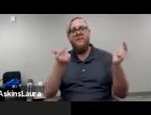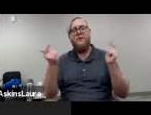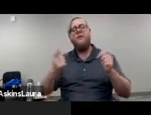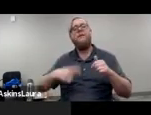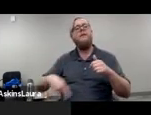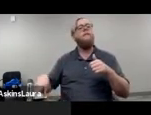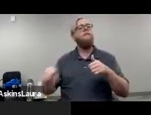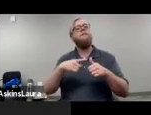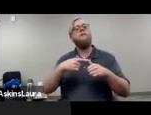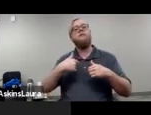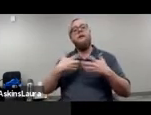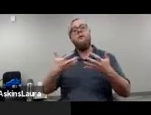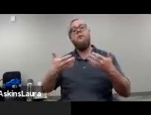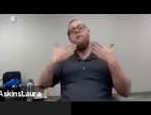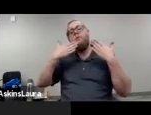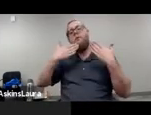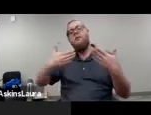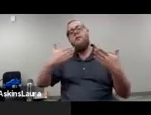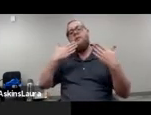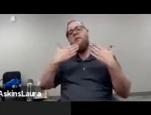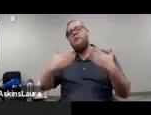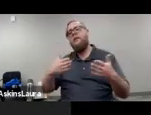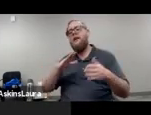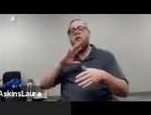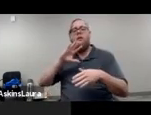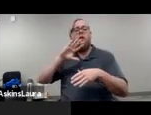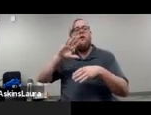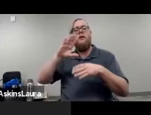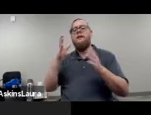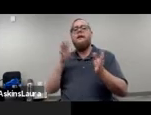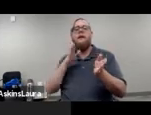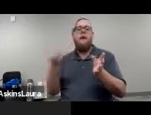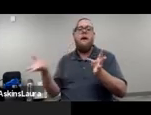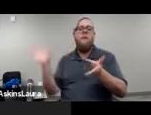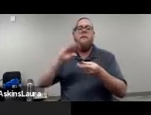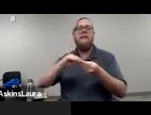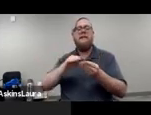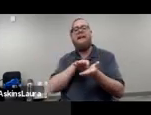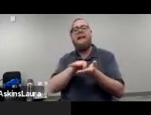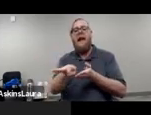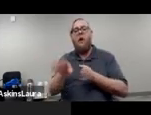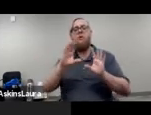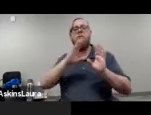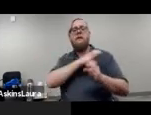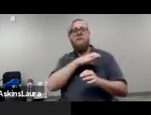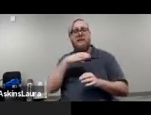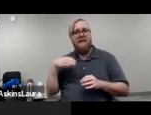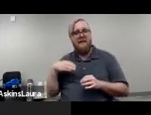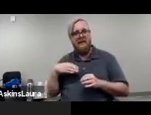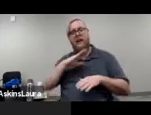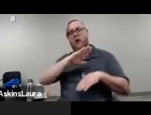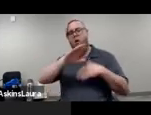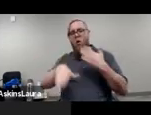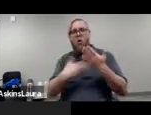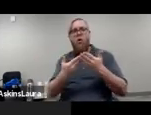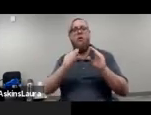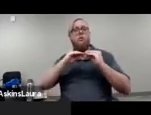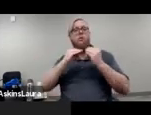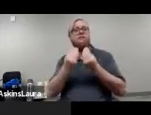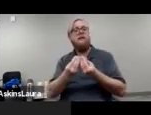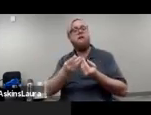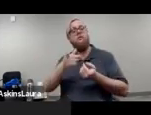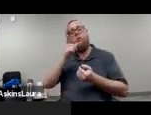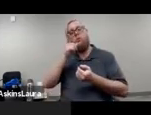First, I want to thank the Complete Count Committee and all of the organizations that helped